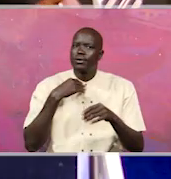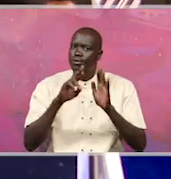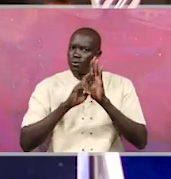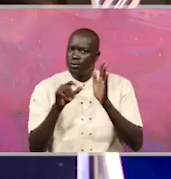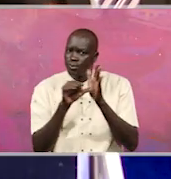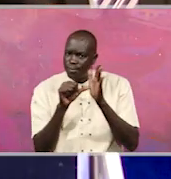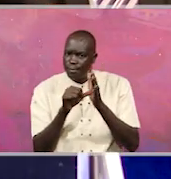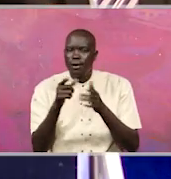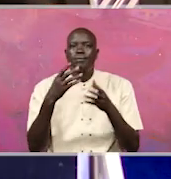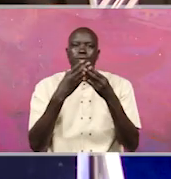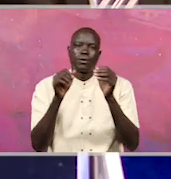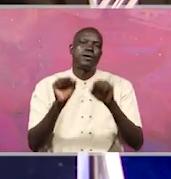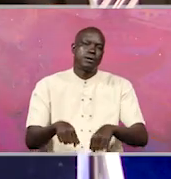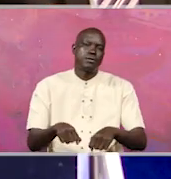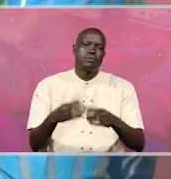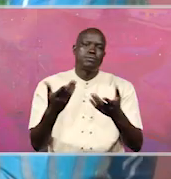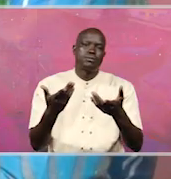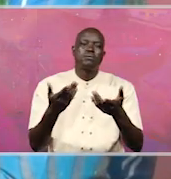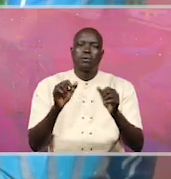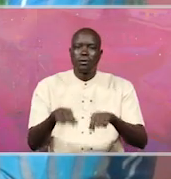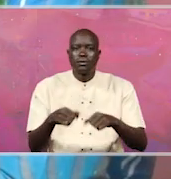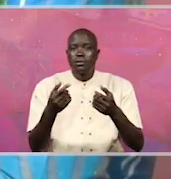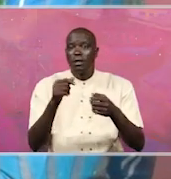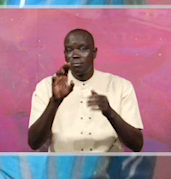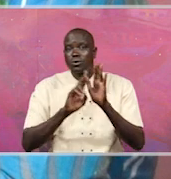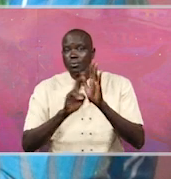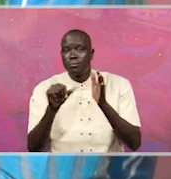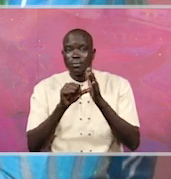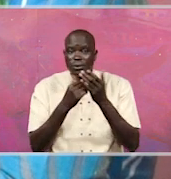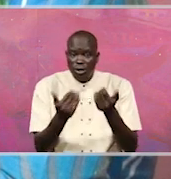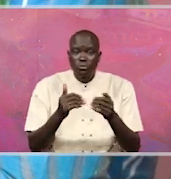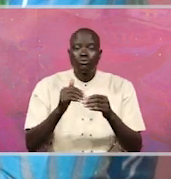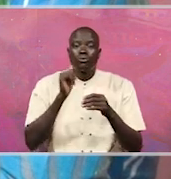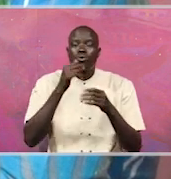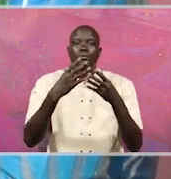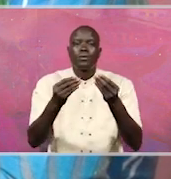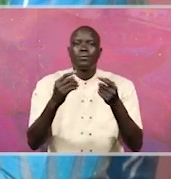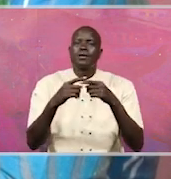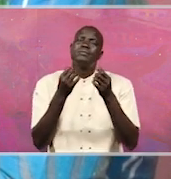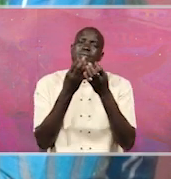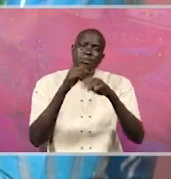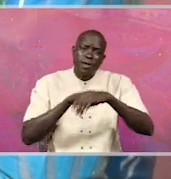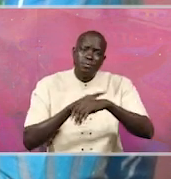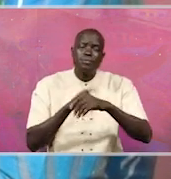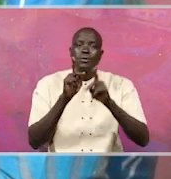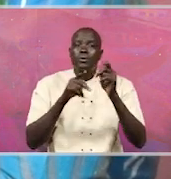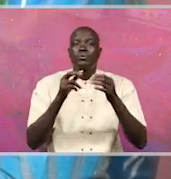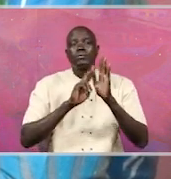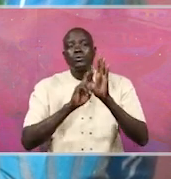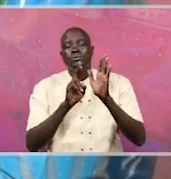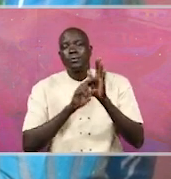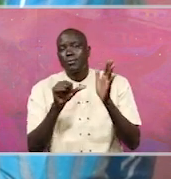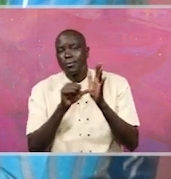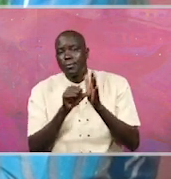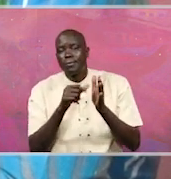move to report anything to anybody. Now, many times the people that we are supposed to report to